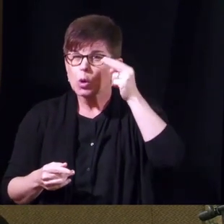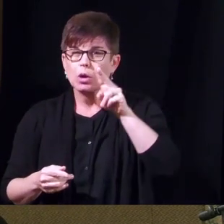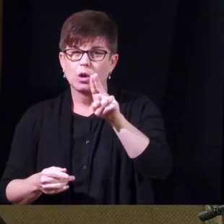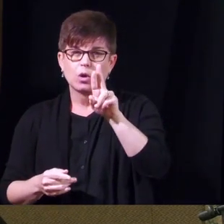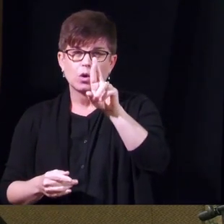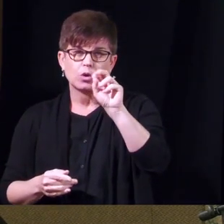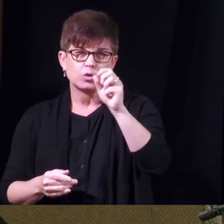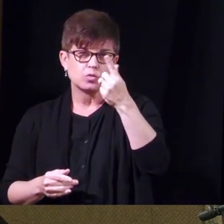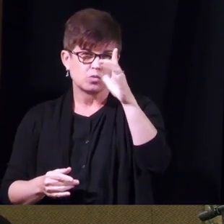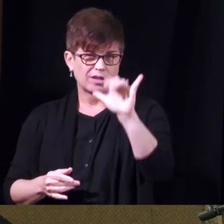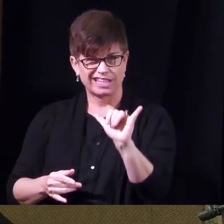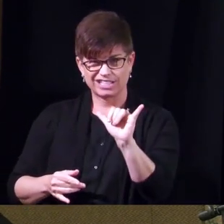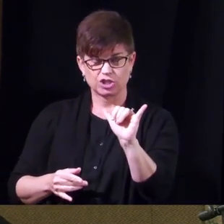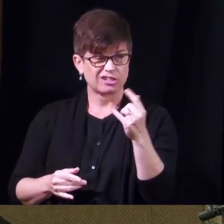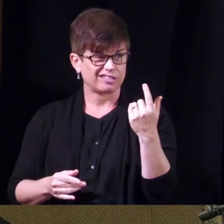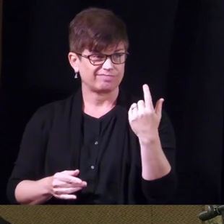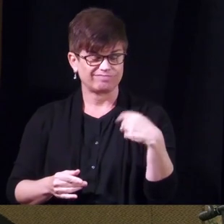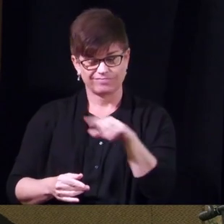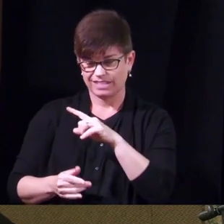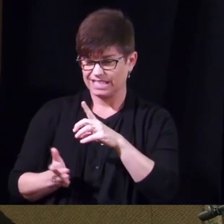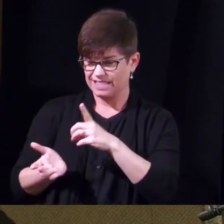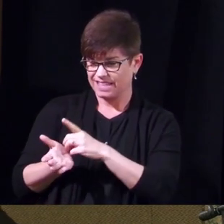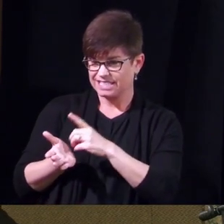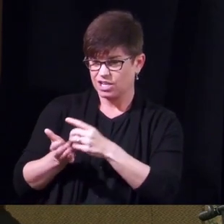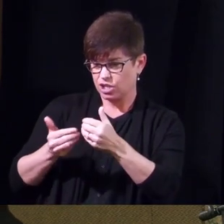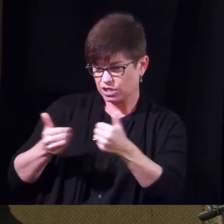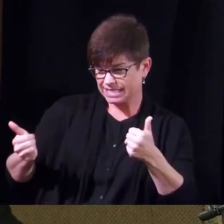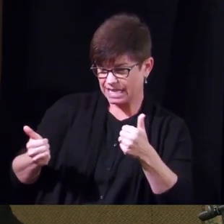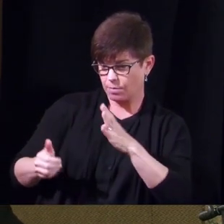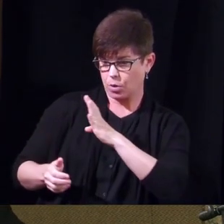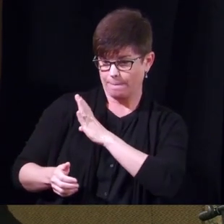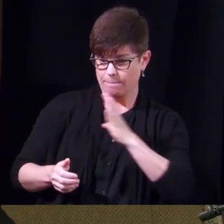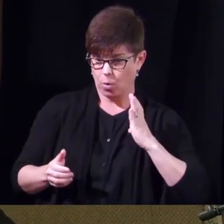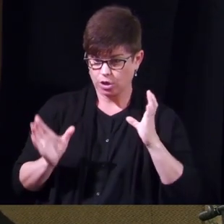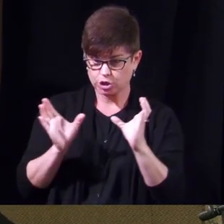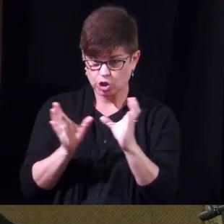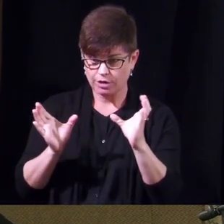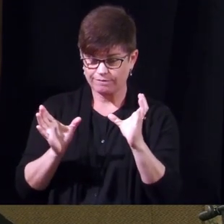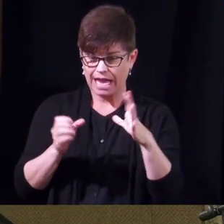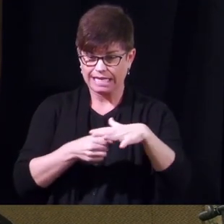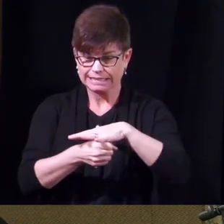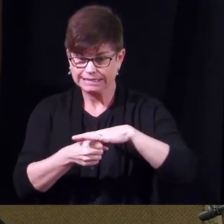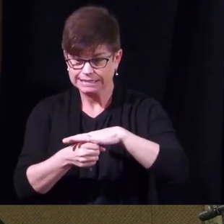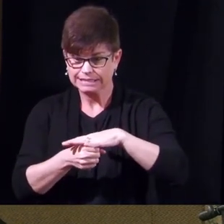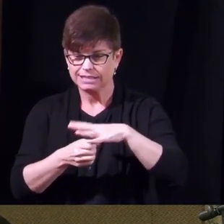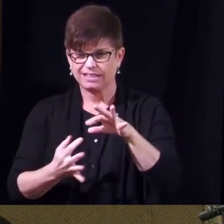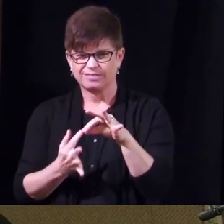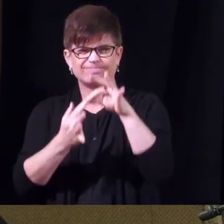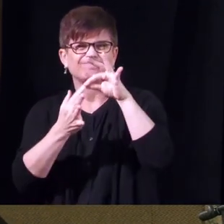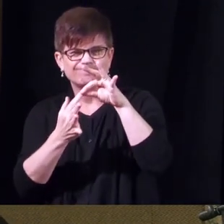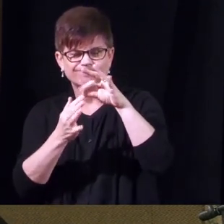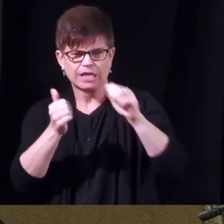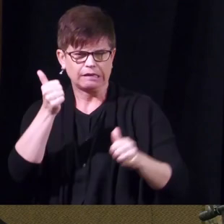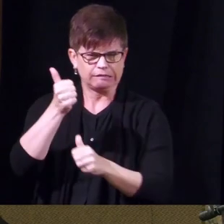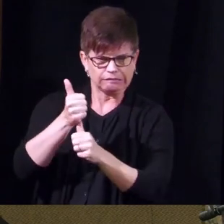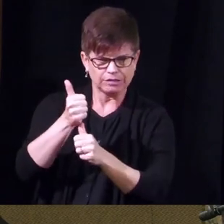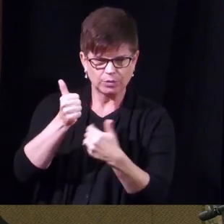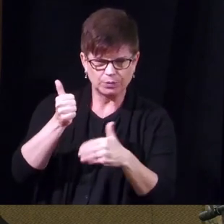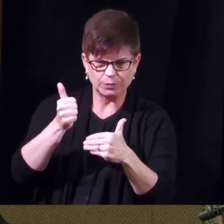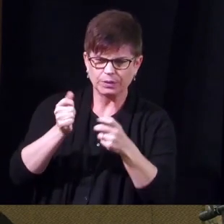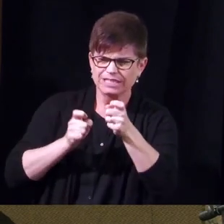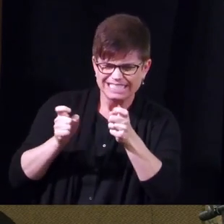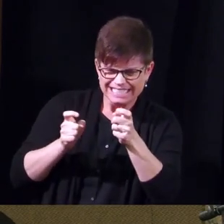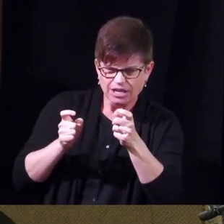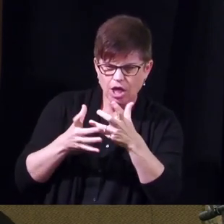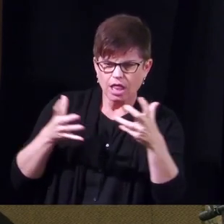so those of us that are separately boarded in that field that subspecialty do have to deal a lot with